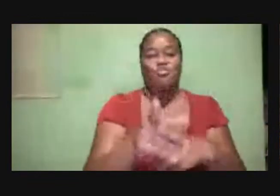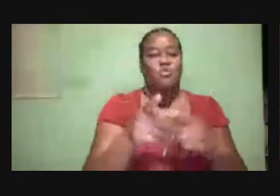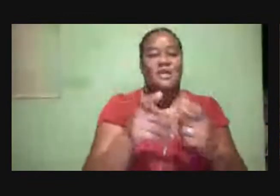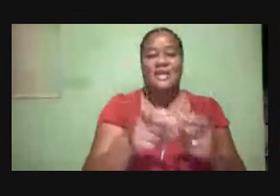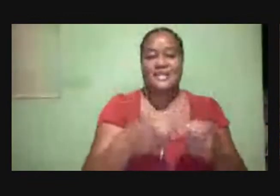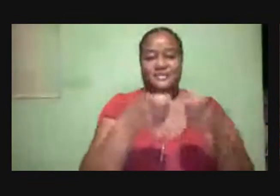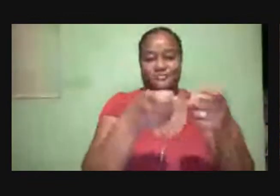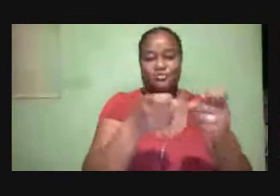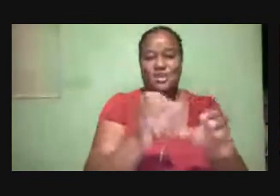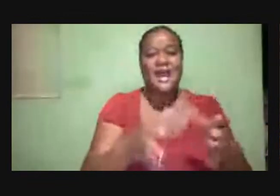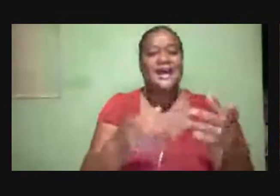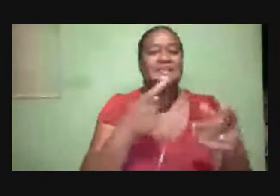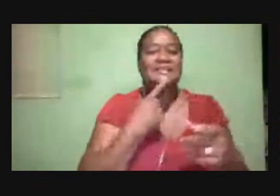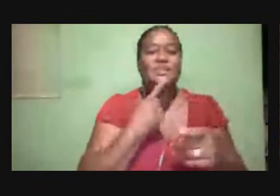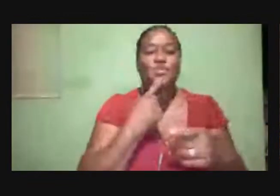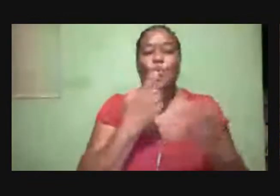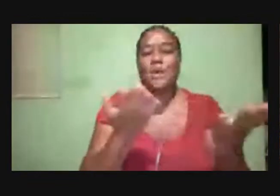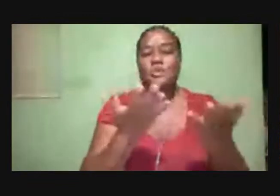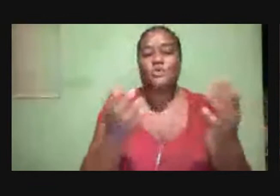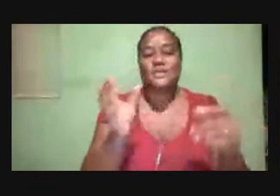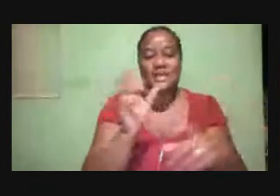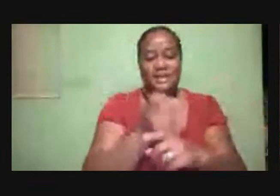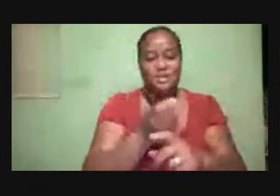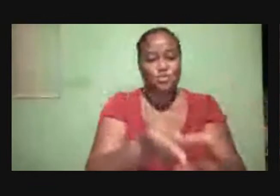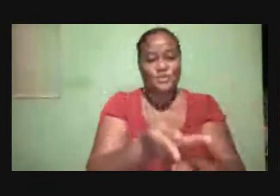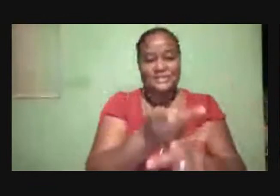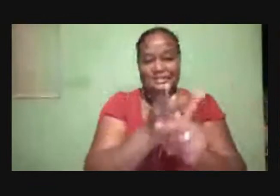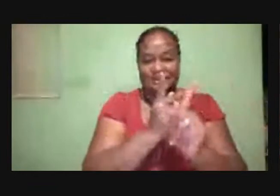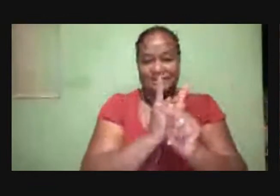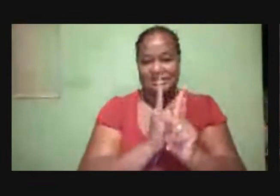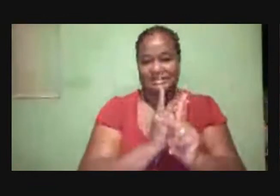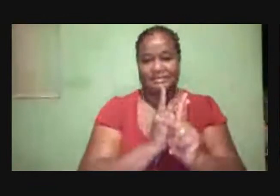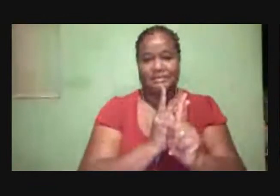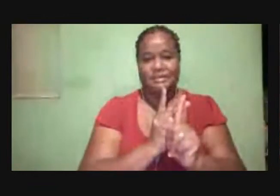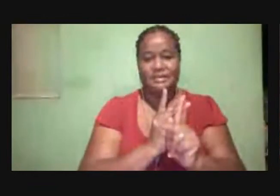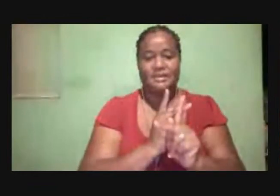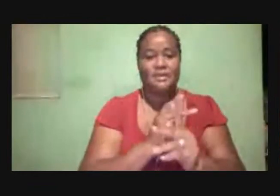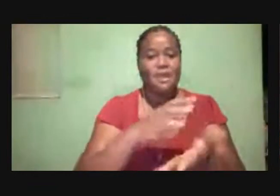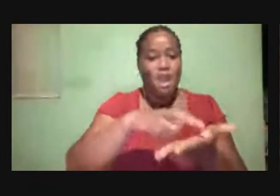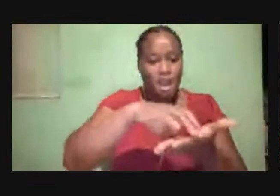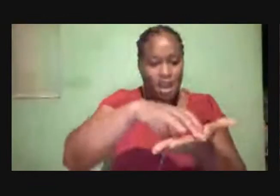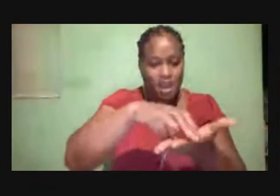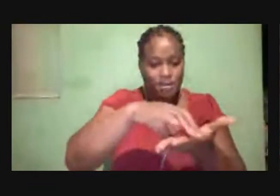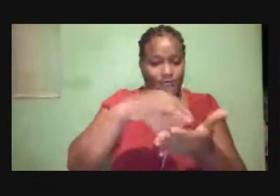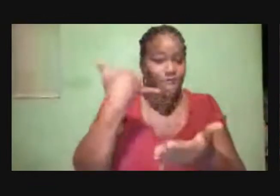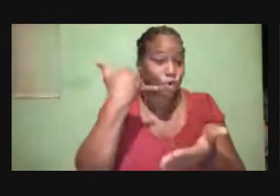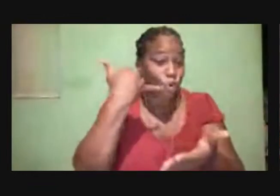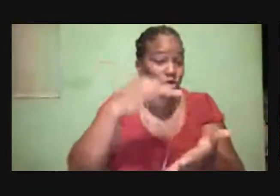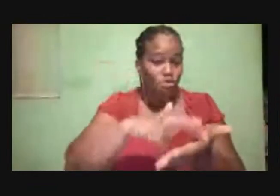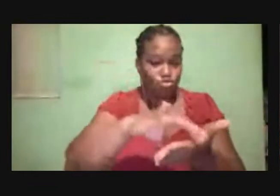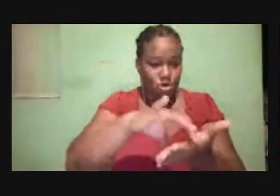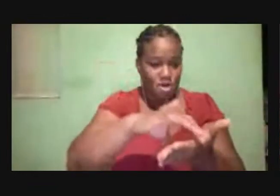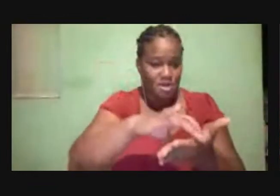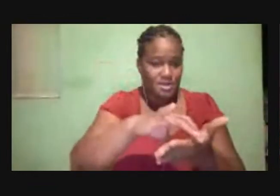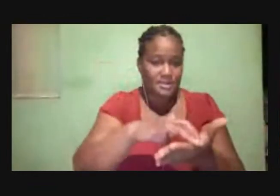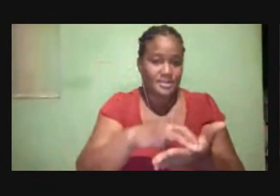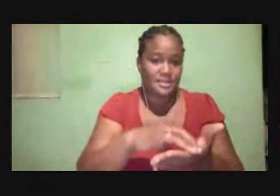You will receive credit for this one. You will receive the bonus one. You will receive credit.